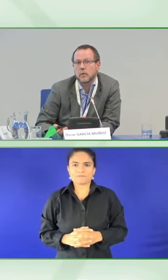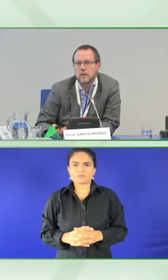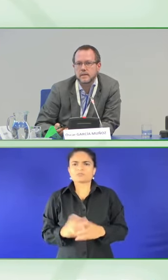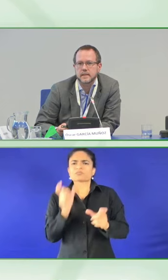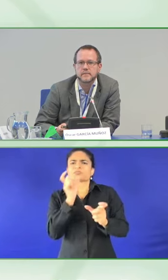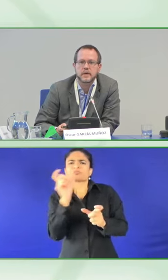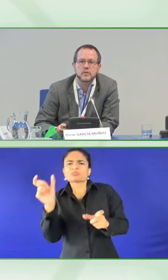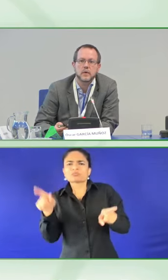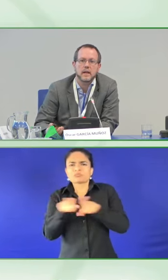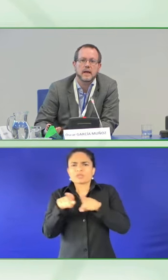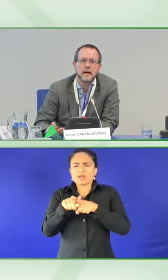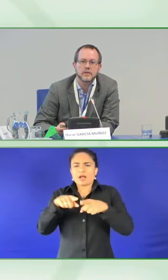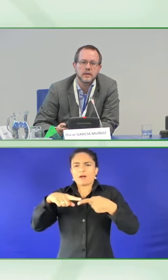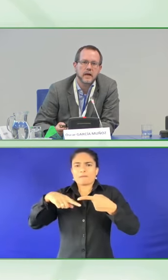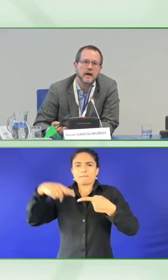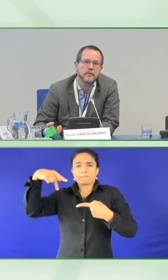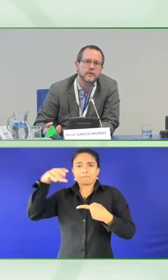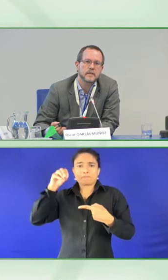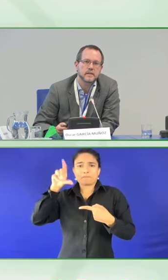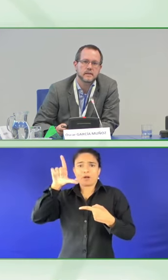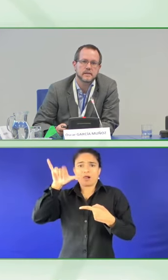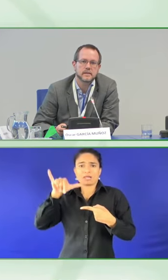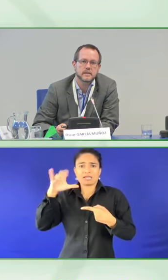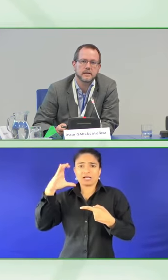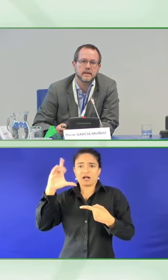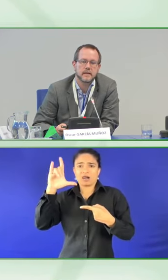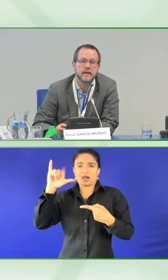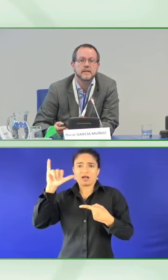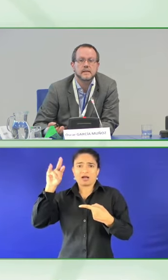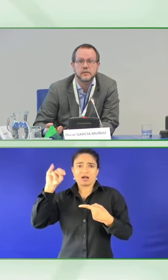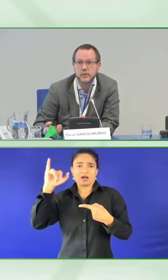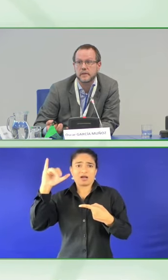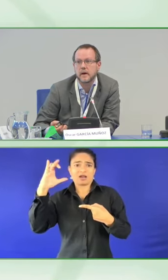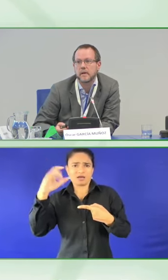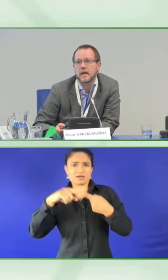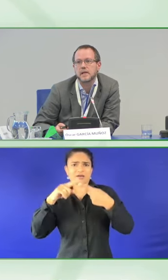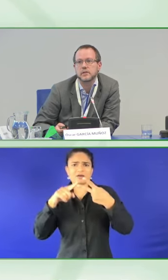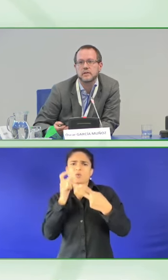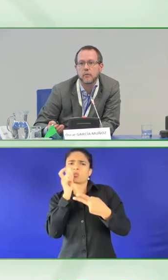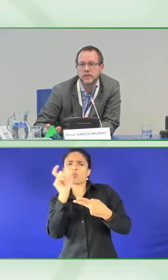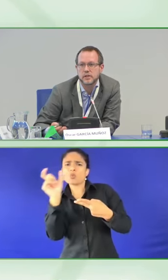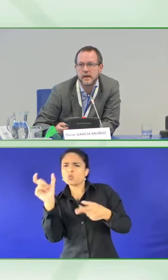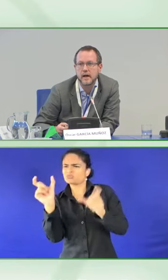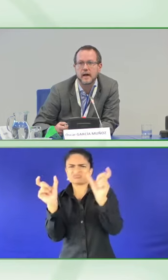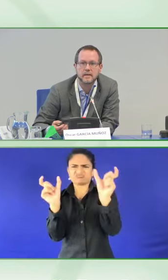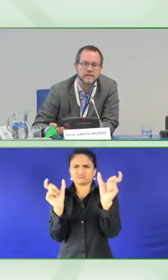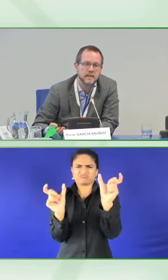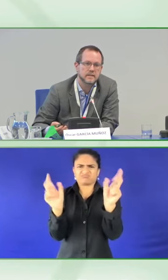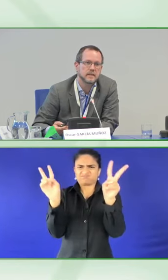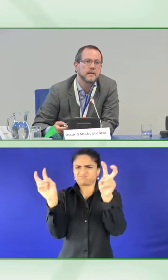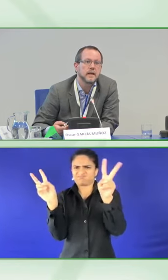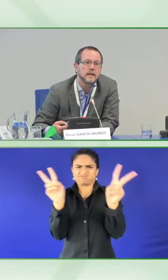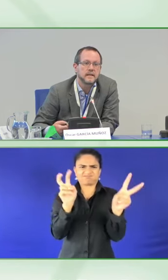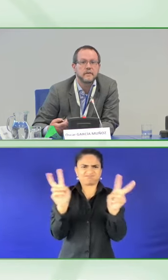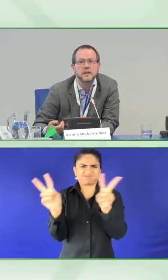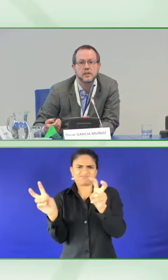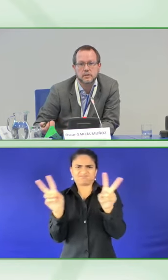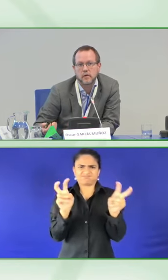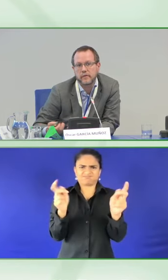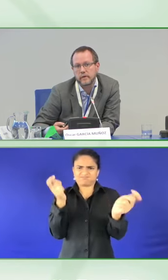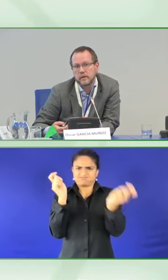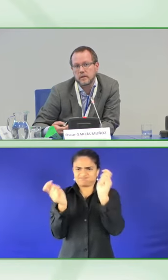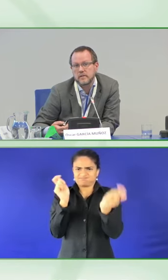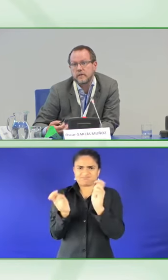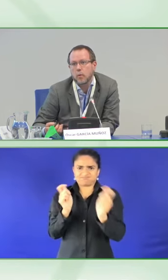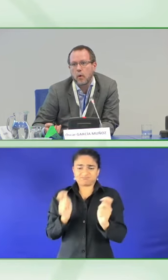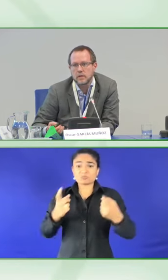words and expressions? Well, actually we have three sources. Easy to read publication, which there are certain definitions